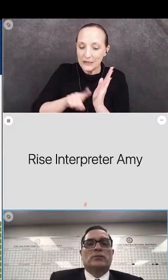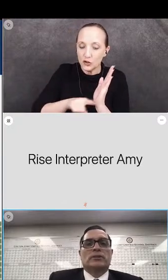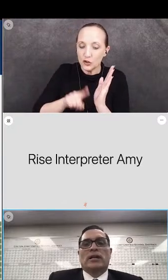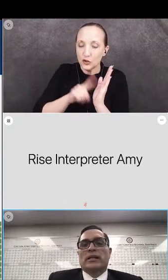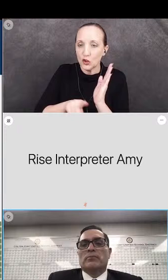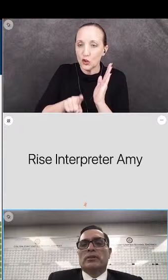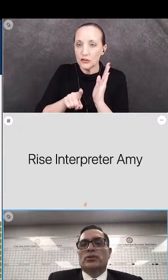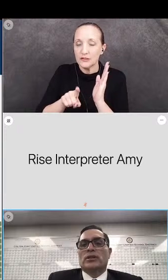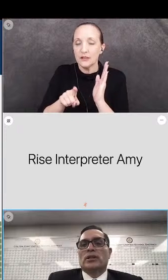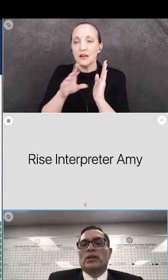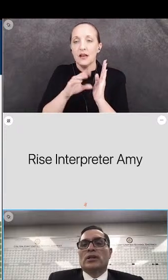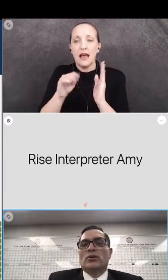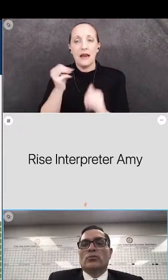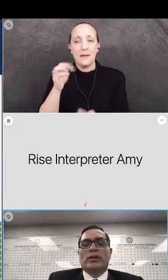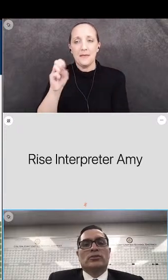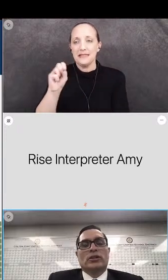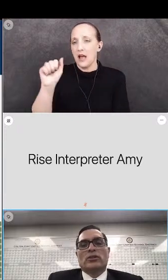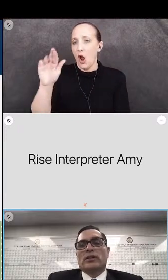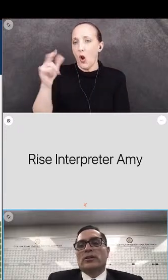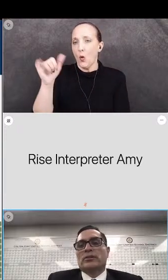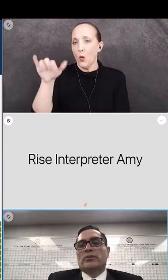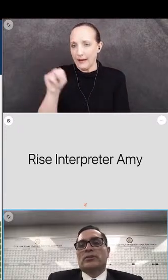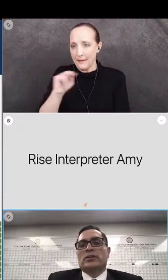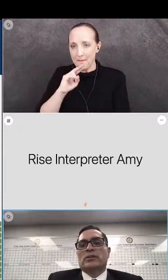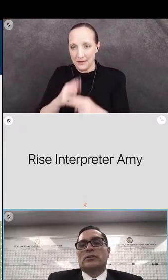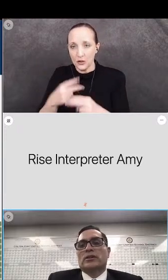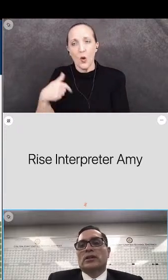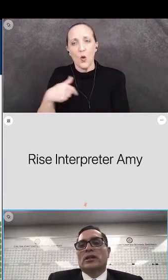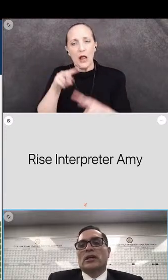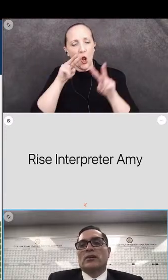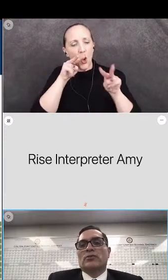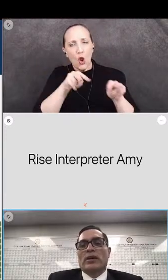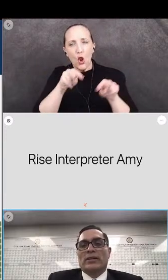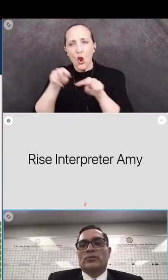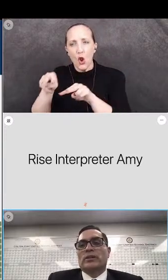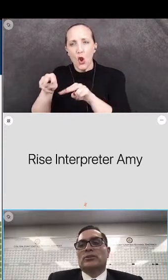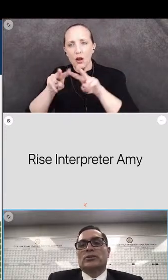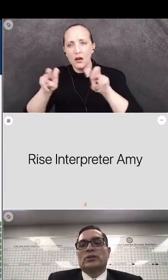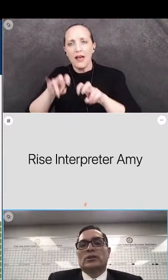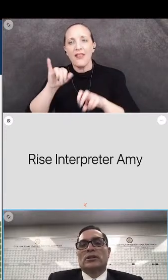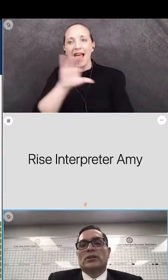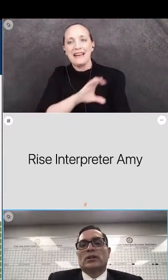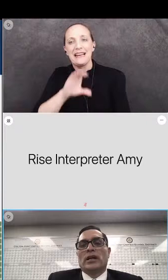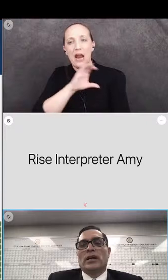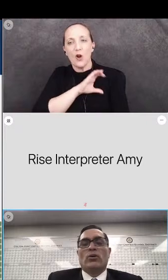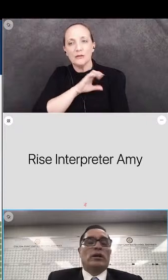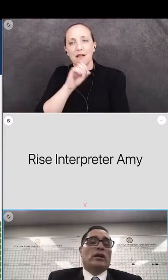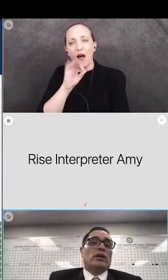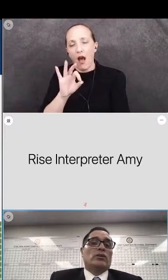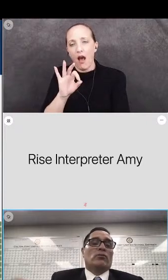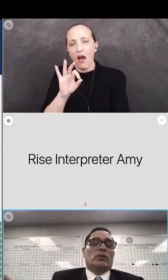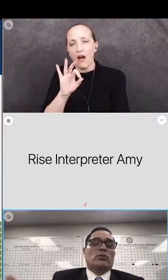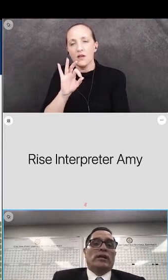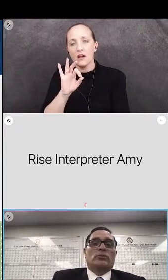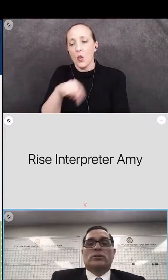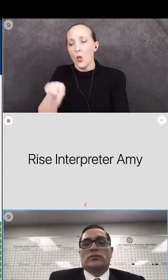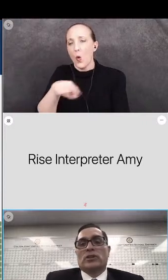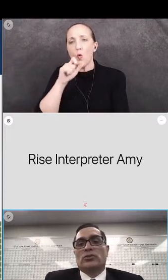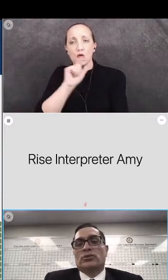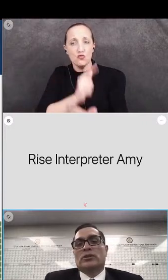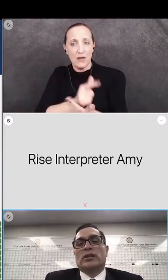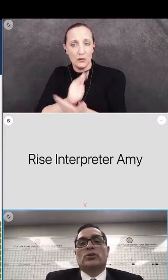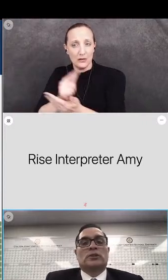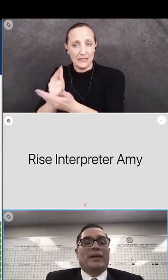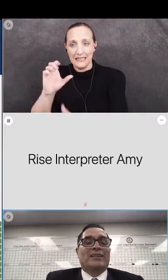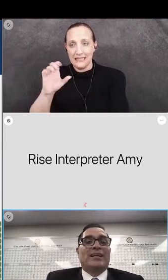as Ms. Adegui mentioned, we considered the characteristics of graduates or the graduates